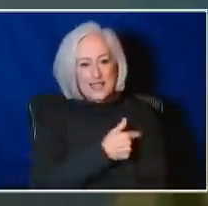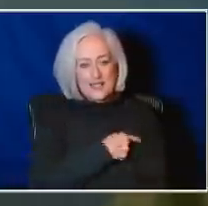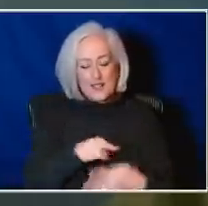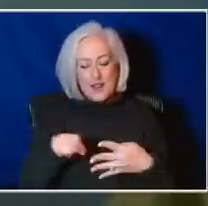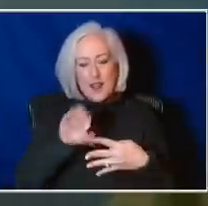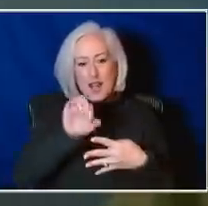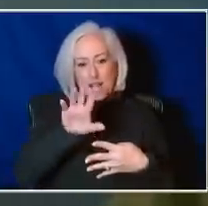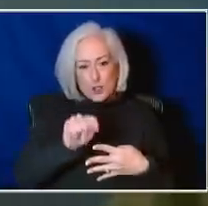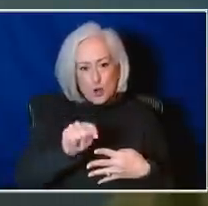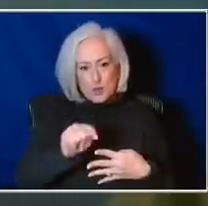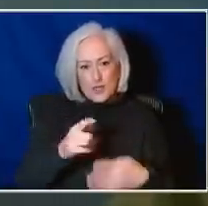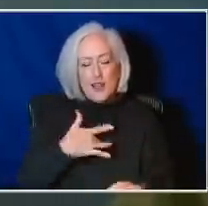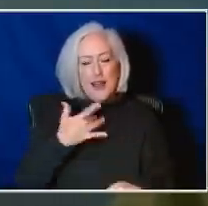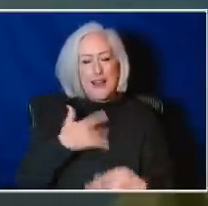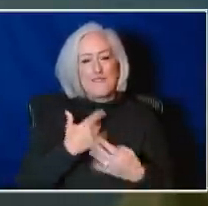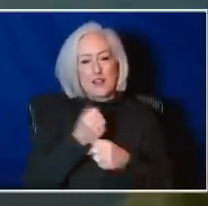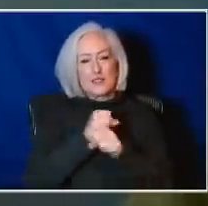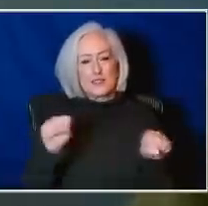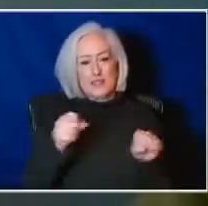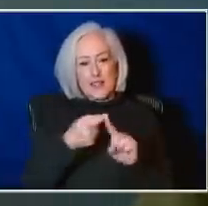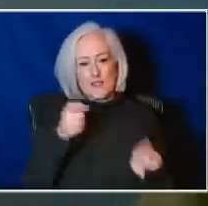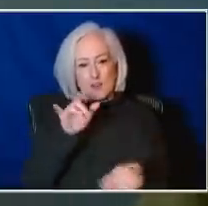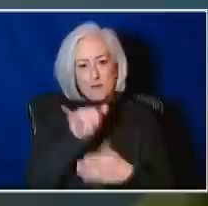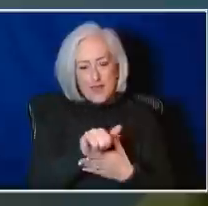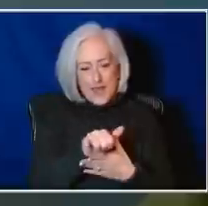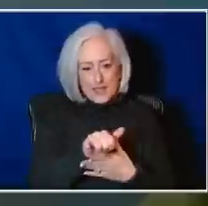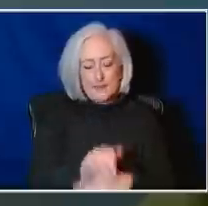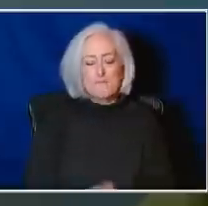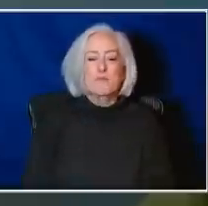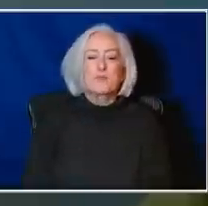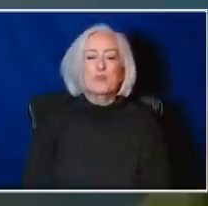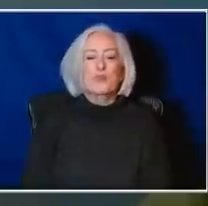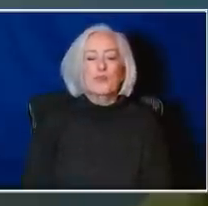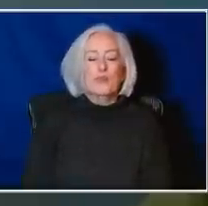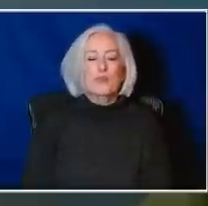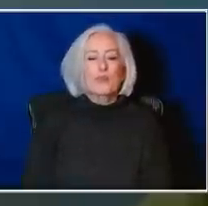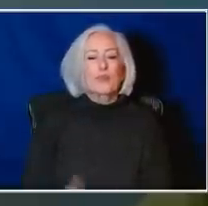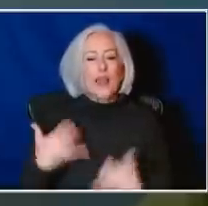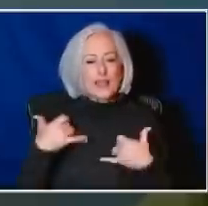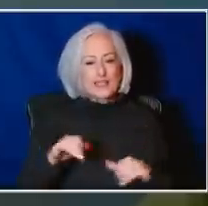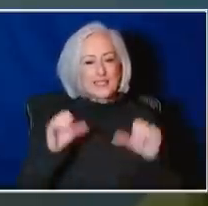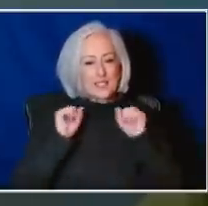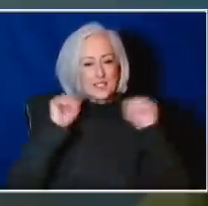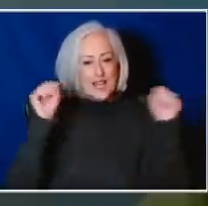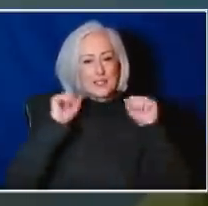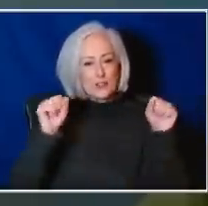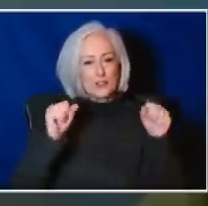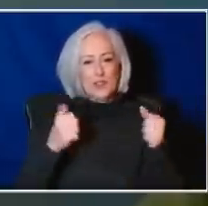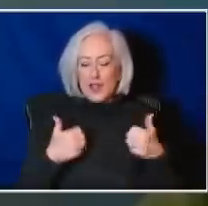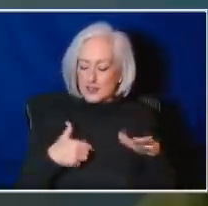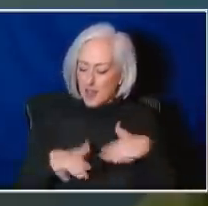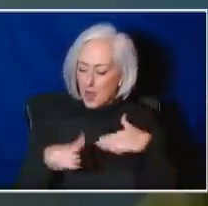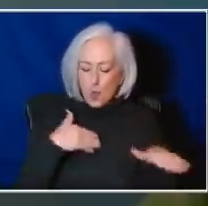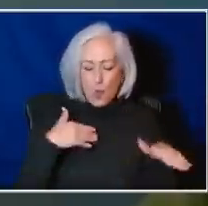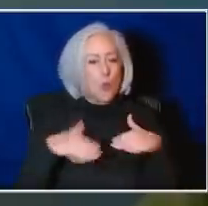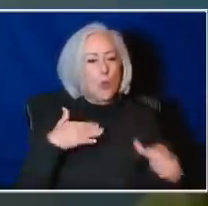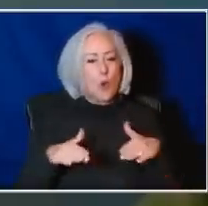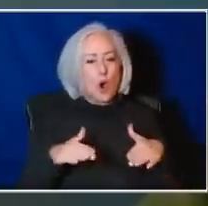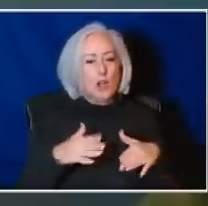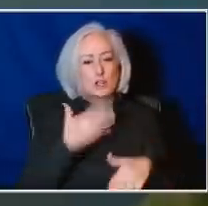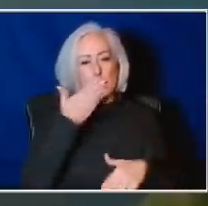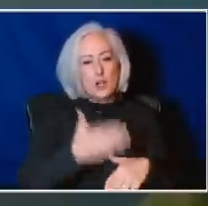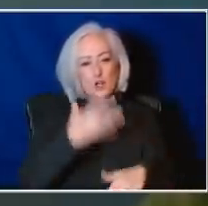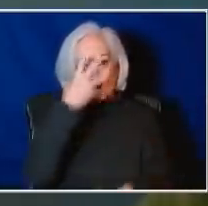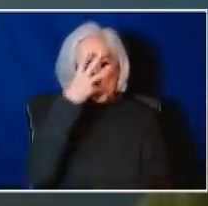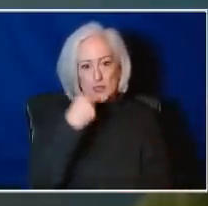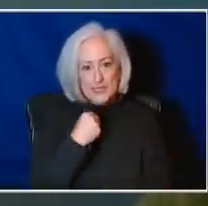really, you know, safe from that. And so I still try to exercise by walking a little bit and getting some good sleep, which is